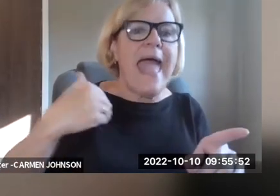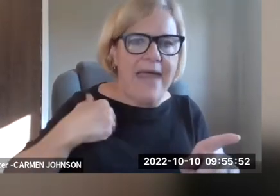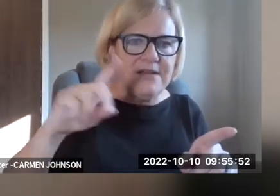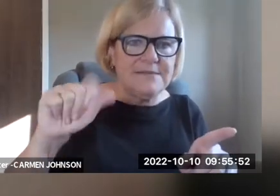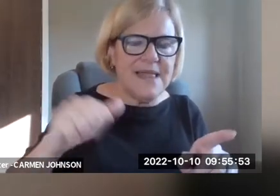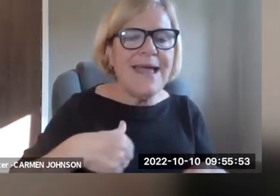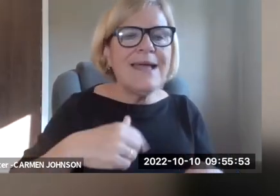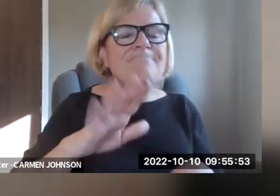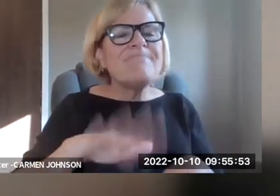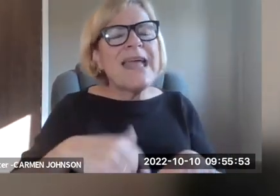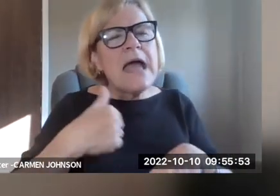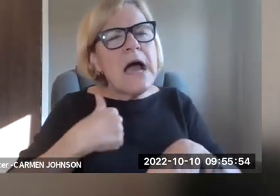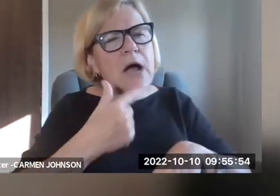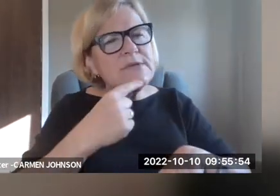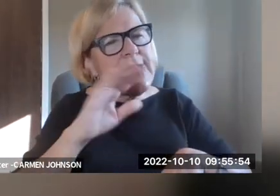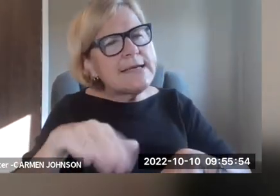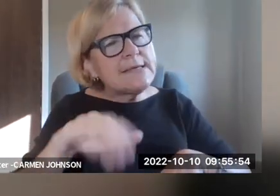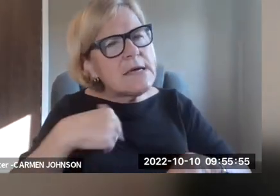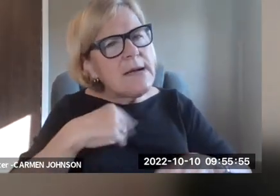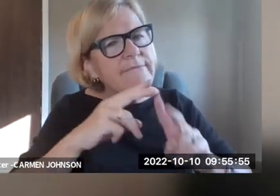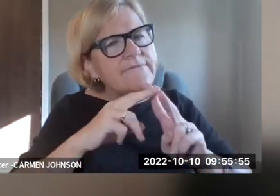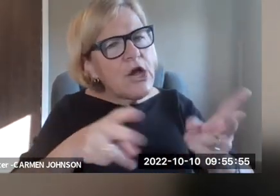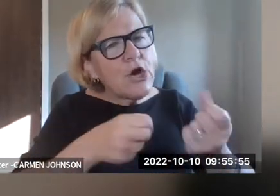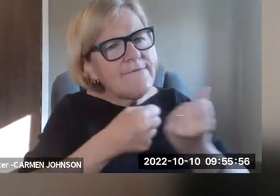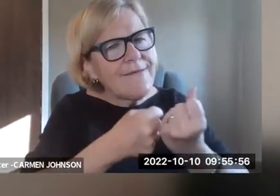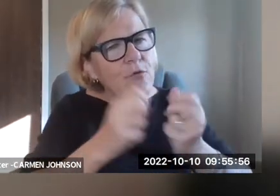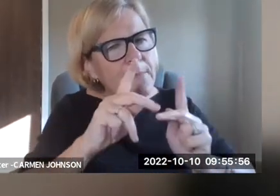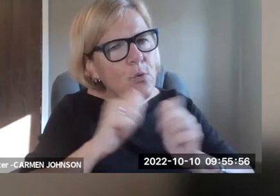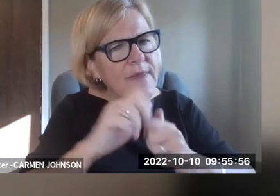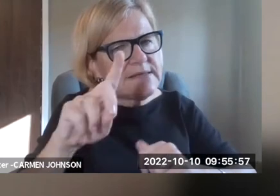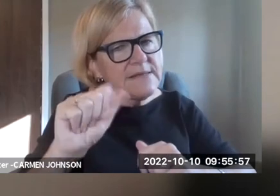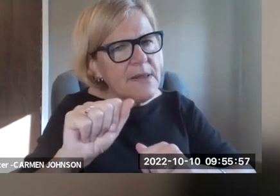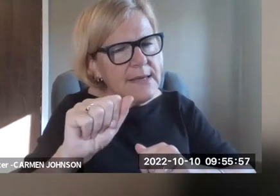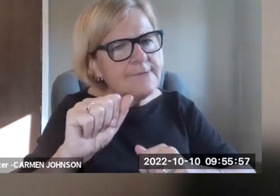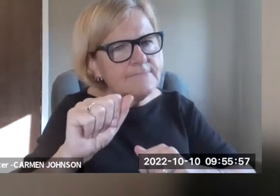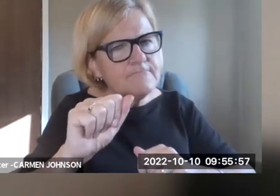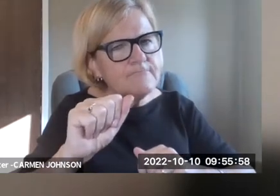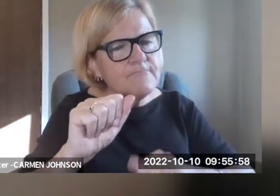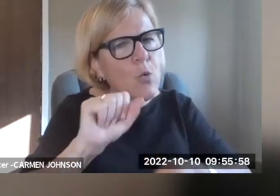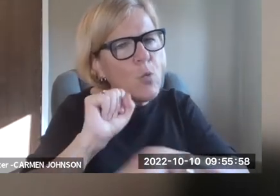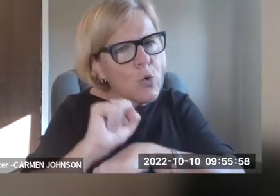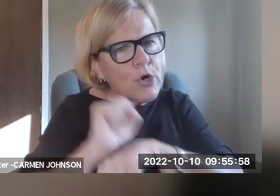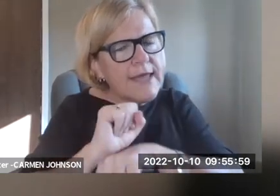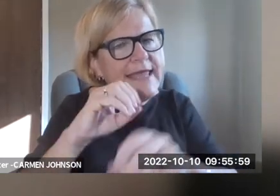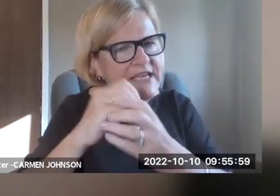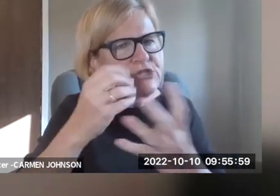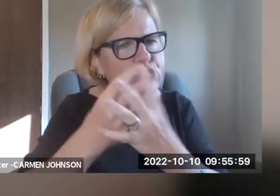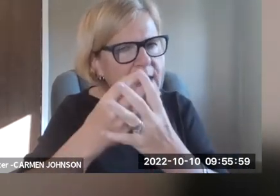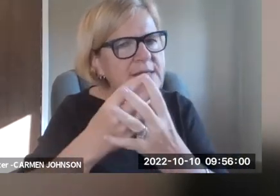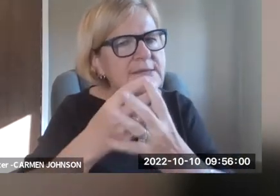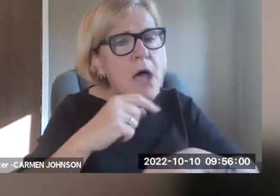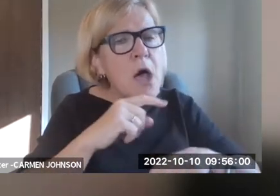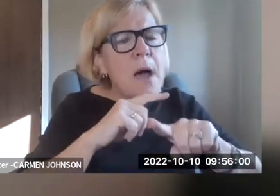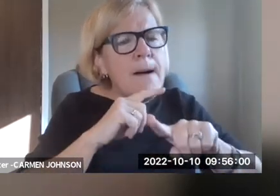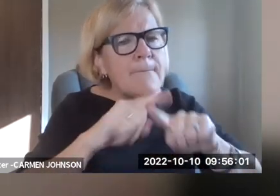he taught, he wants to know about ADA coordinators. it's really important that they have a disability and how many of them do. And I would say this, I'm very